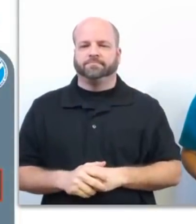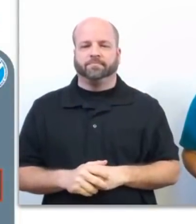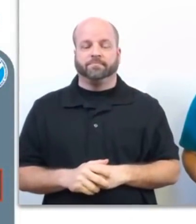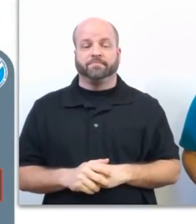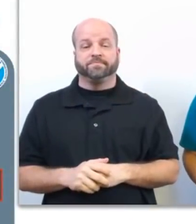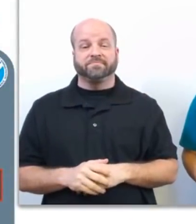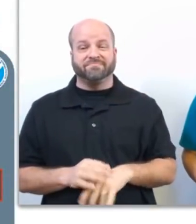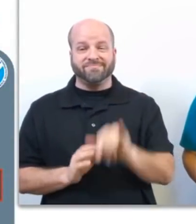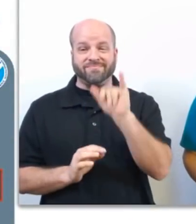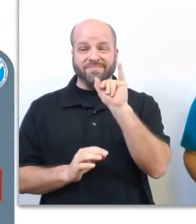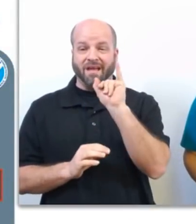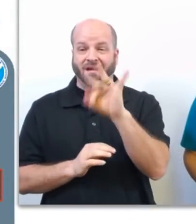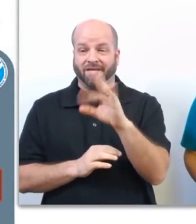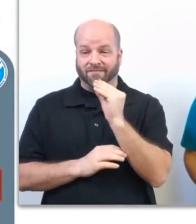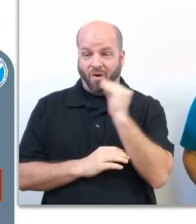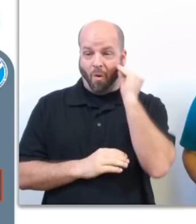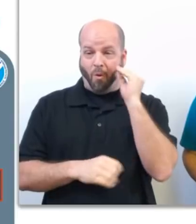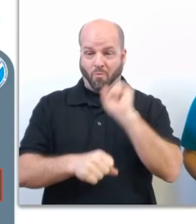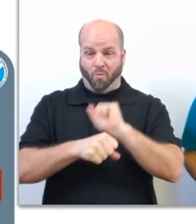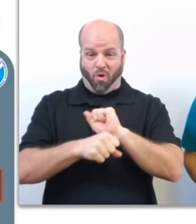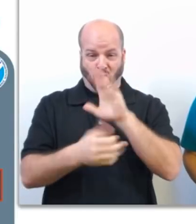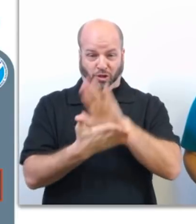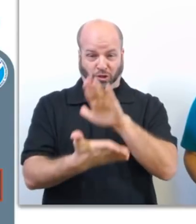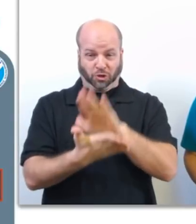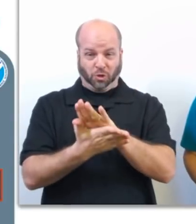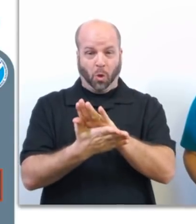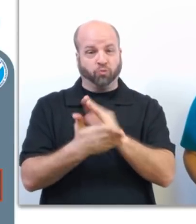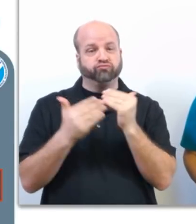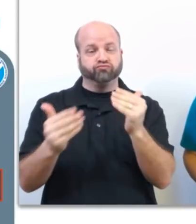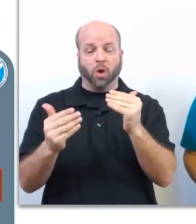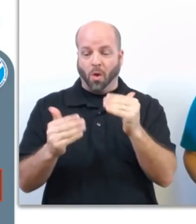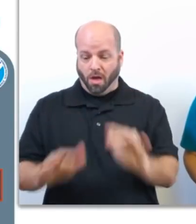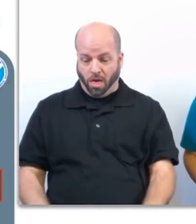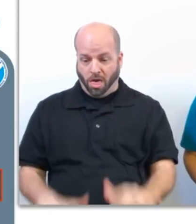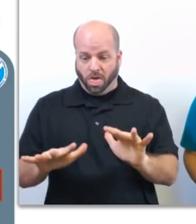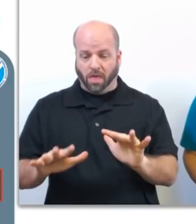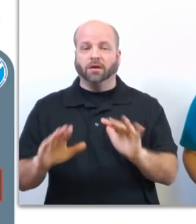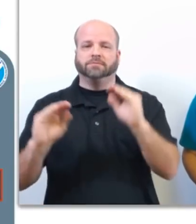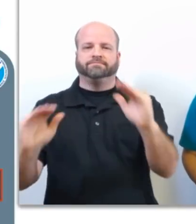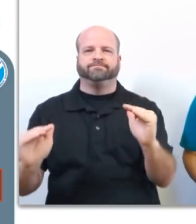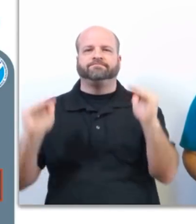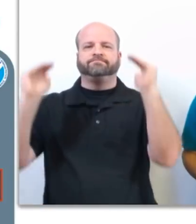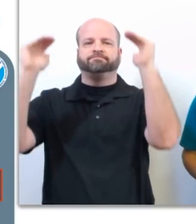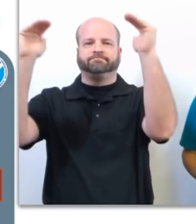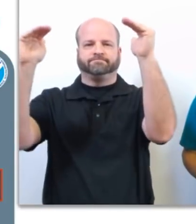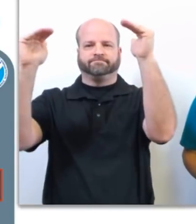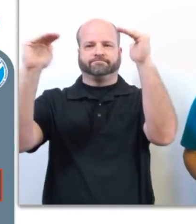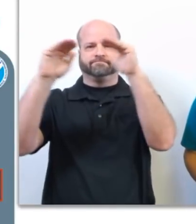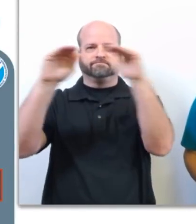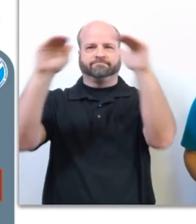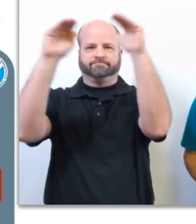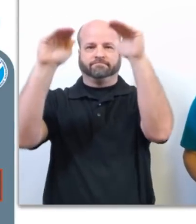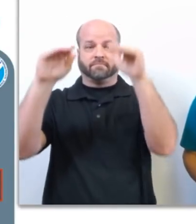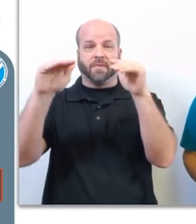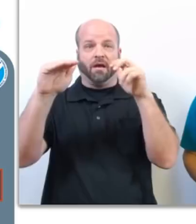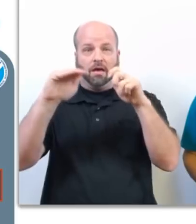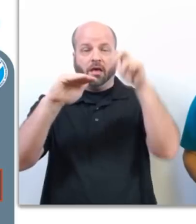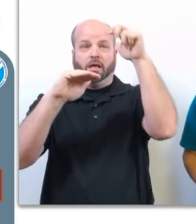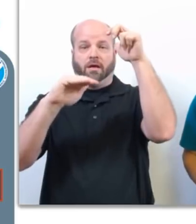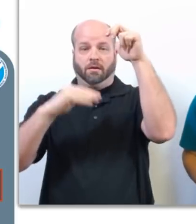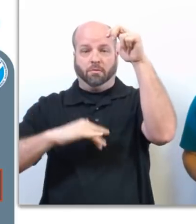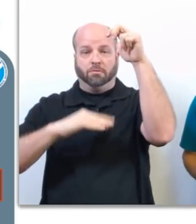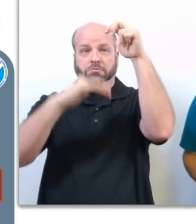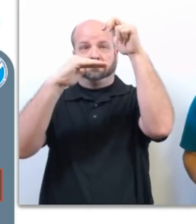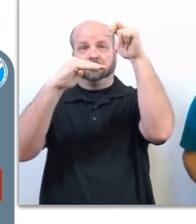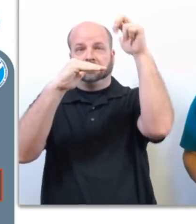If at home, work or school, move to a higher floor and take your phone with you. If forced even higher by floodwaters,